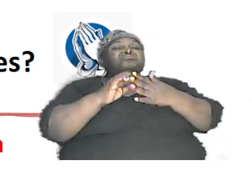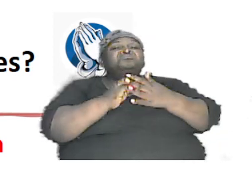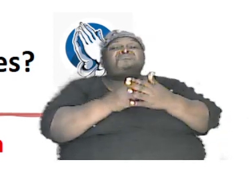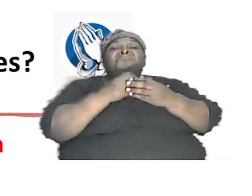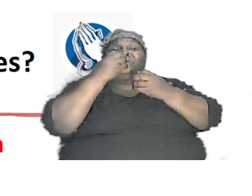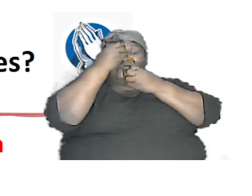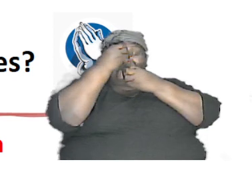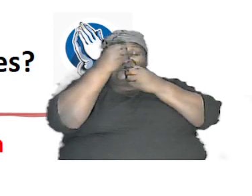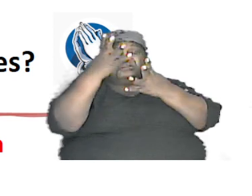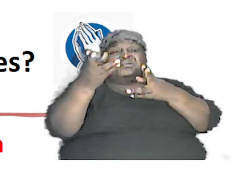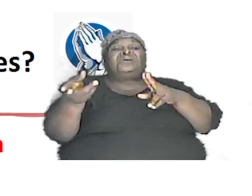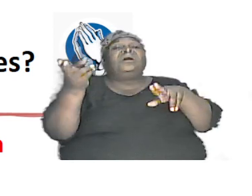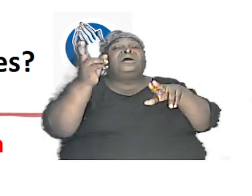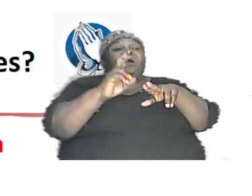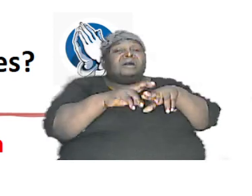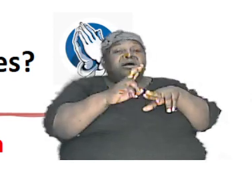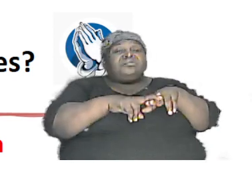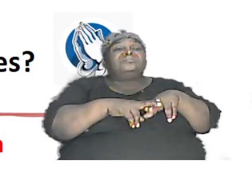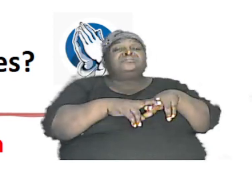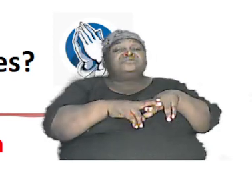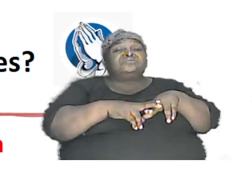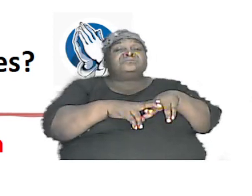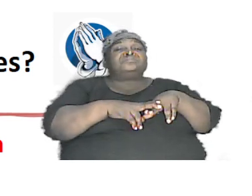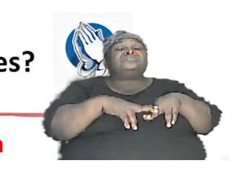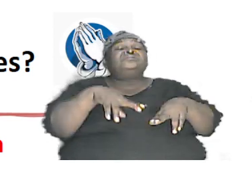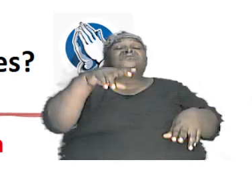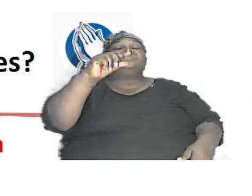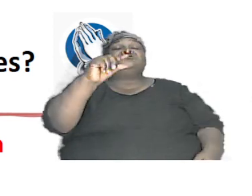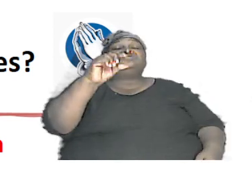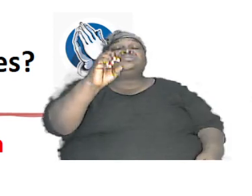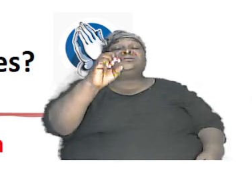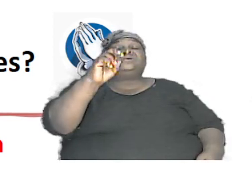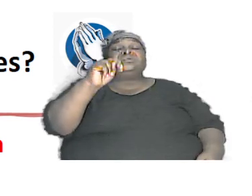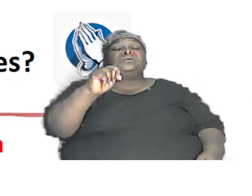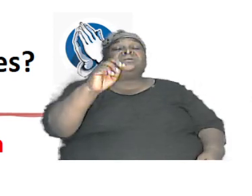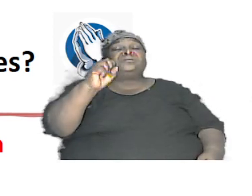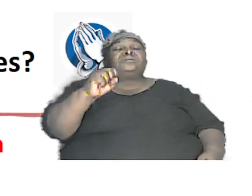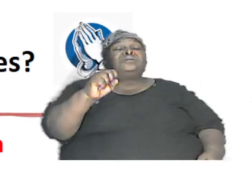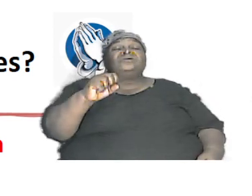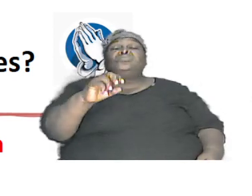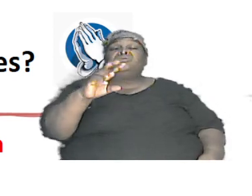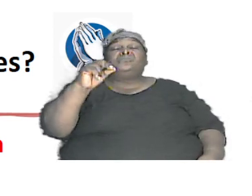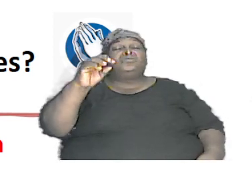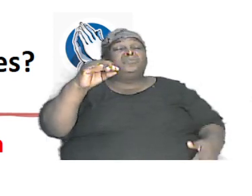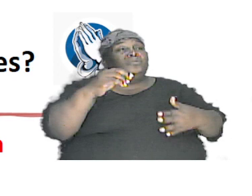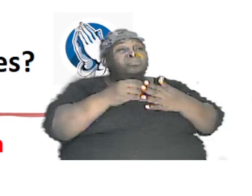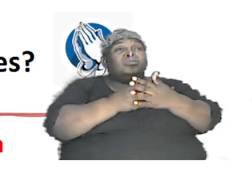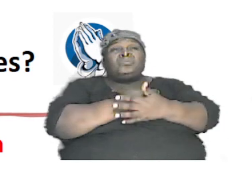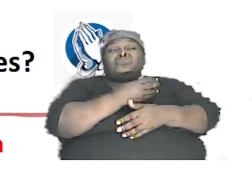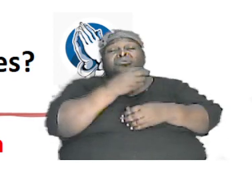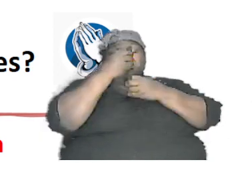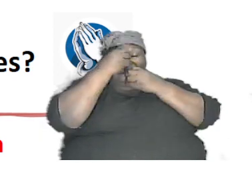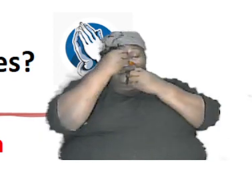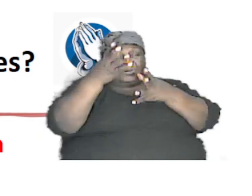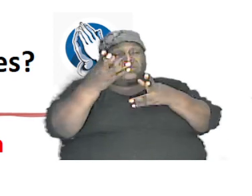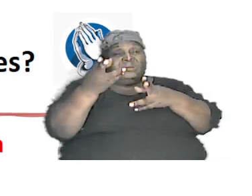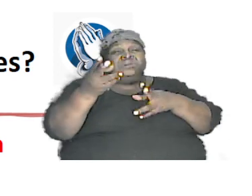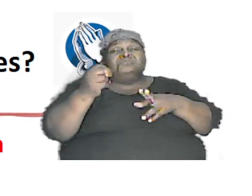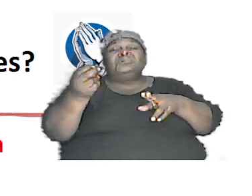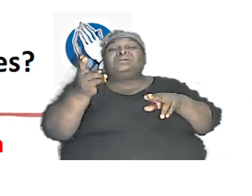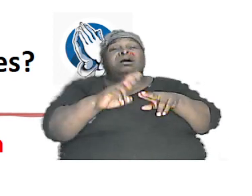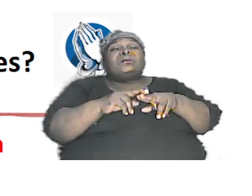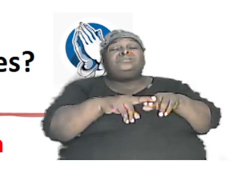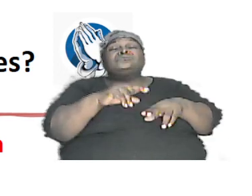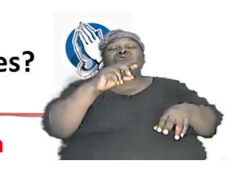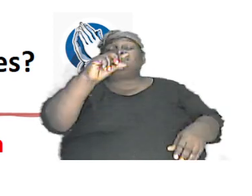to the genes now all of these dogs that we see looking different no new gene no new information sorry is being added to the gene in